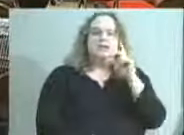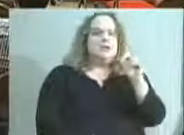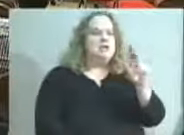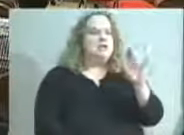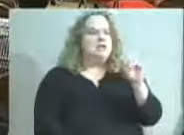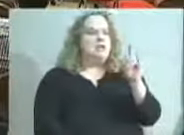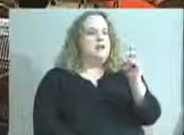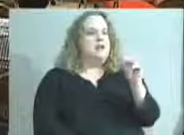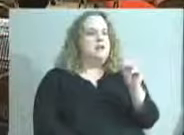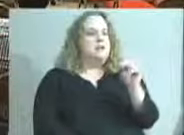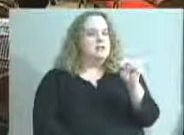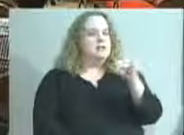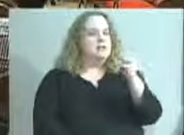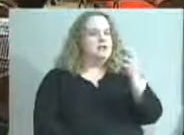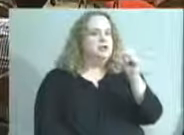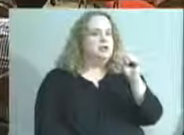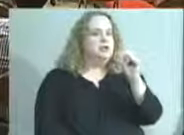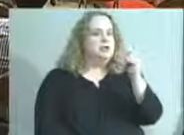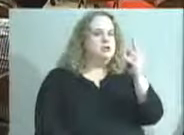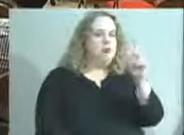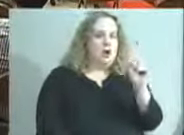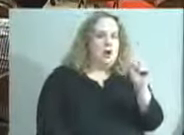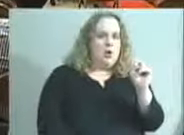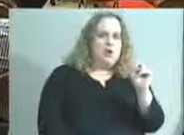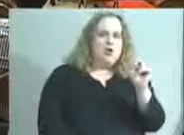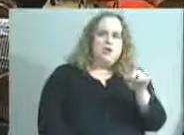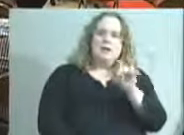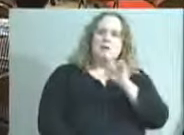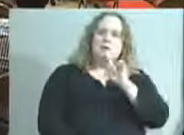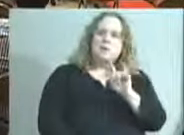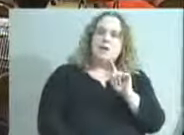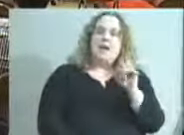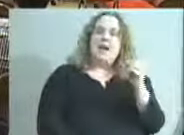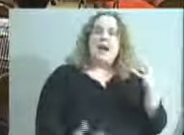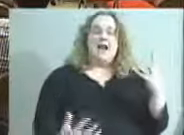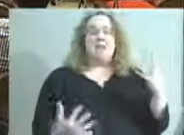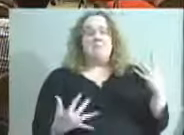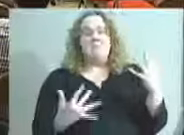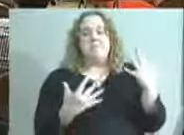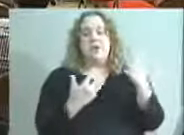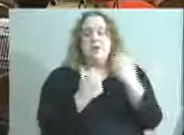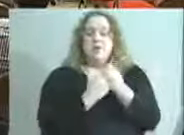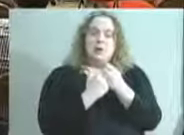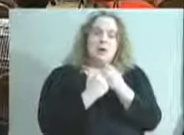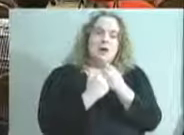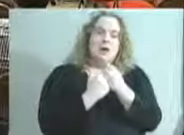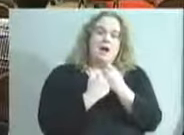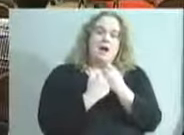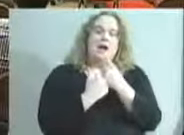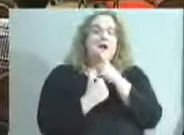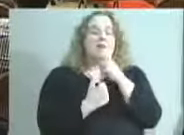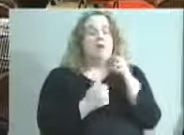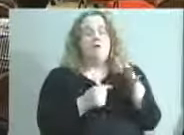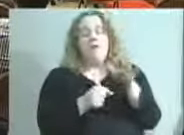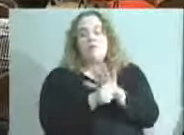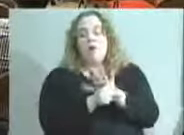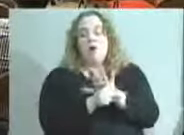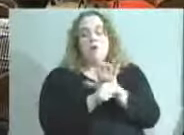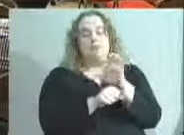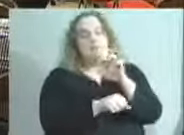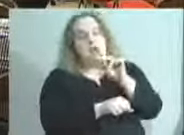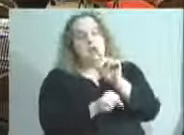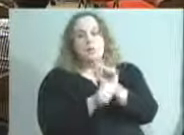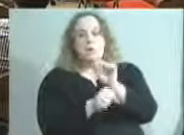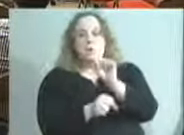is the assistant principal at Lowe, and he'd been in a major accident, and he's made a full 100% recovery, and so it was a